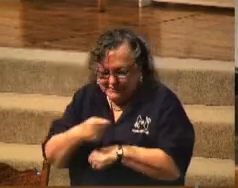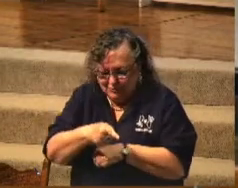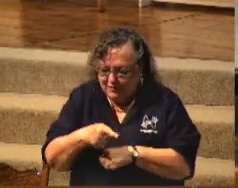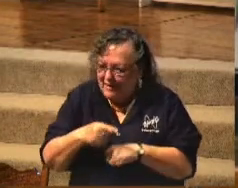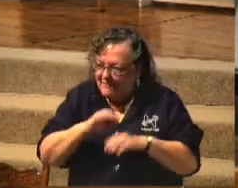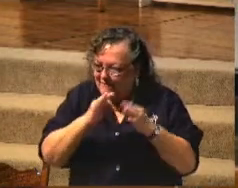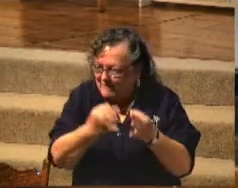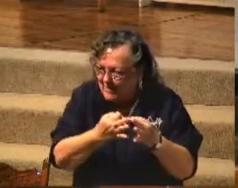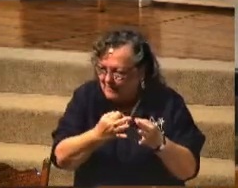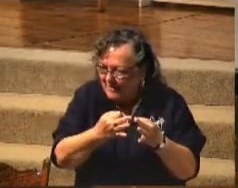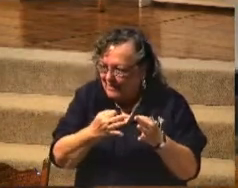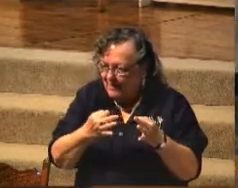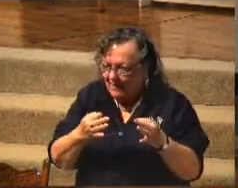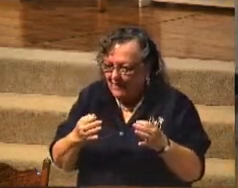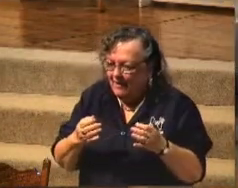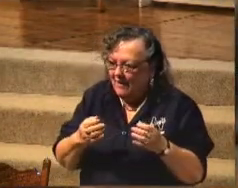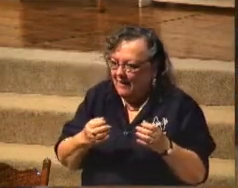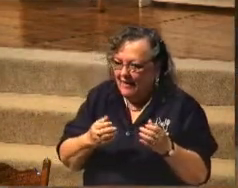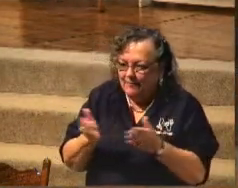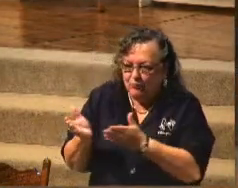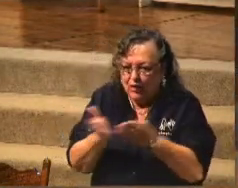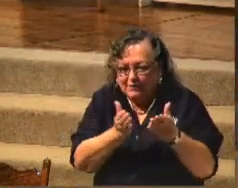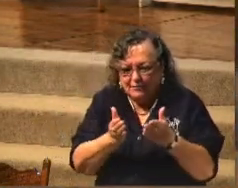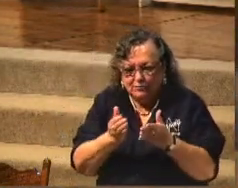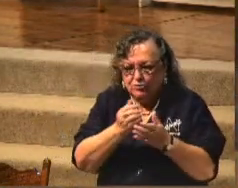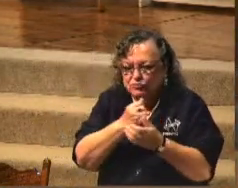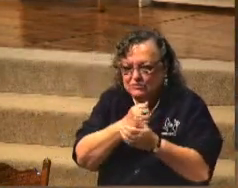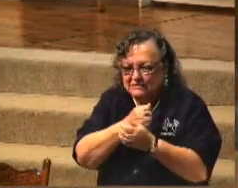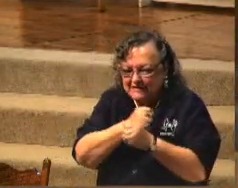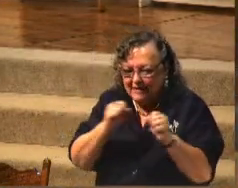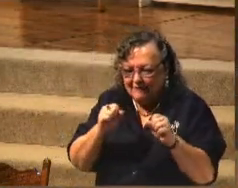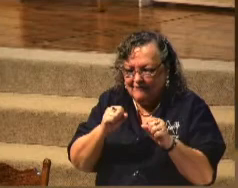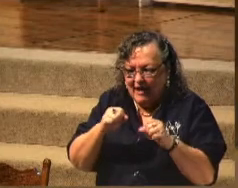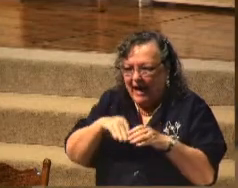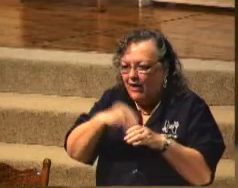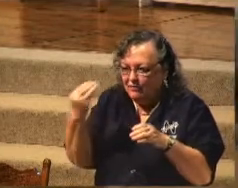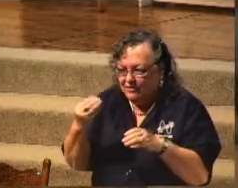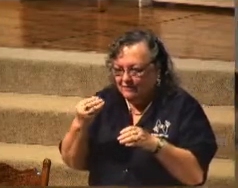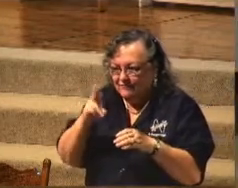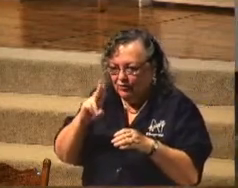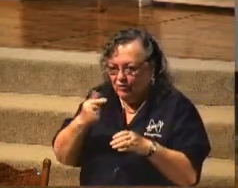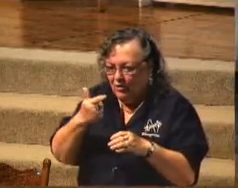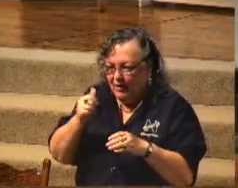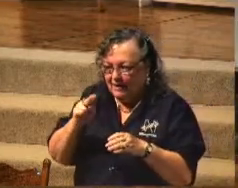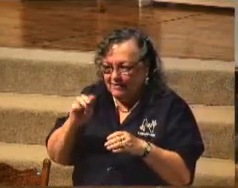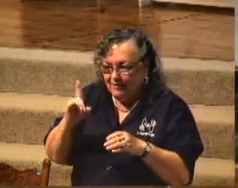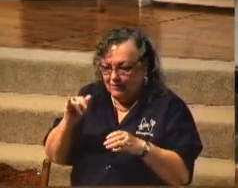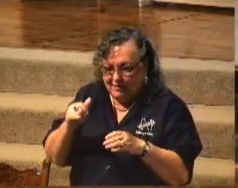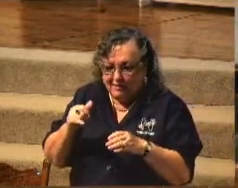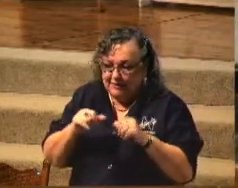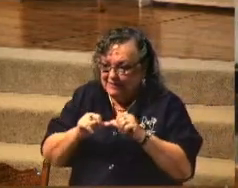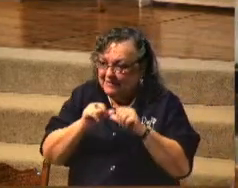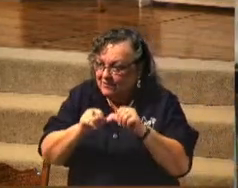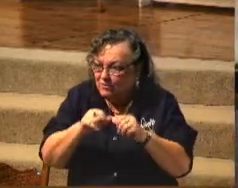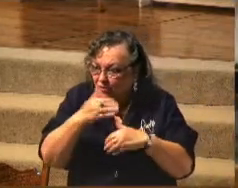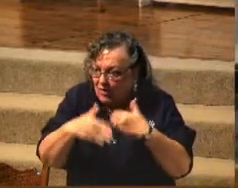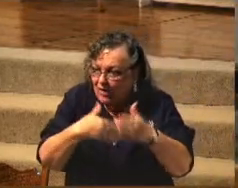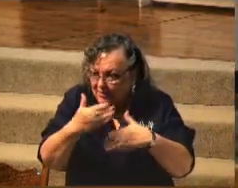and got them safely out of Uganda. He's continuing on. You can read the story.